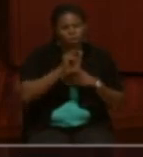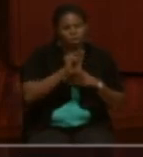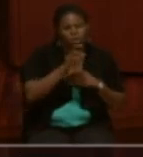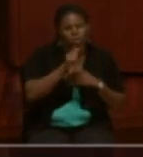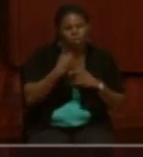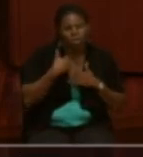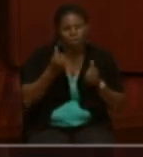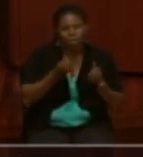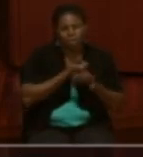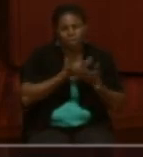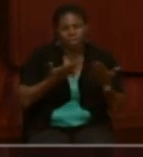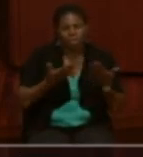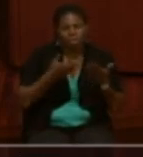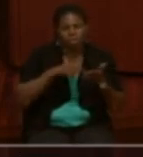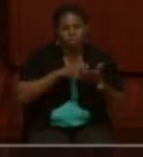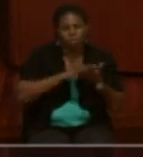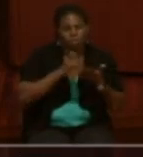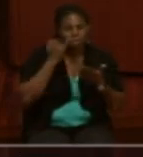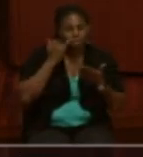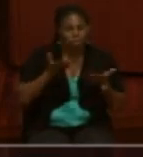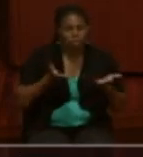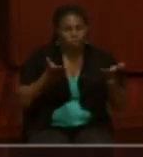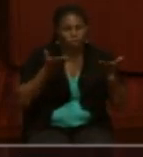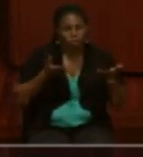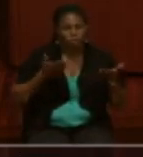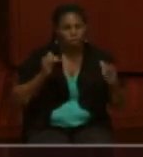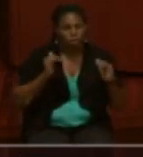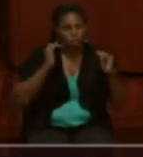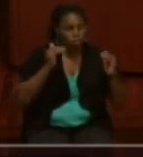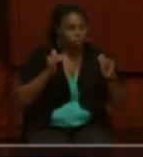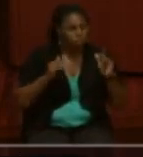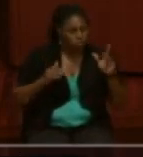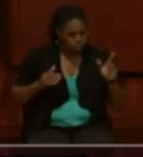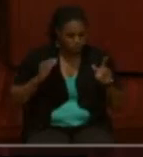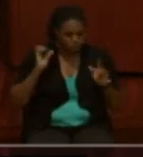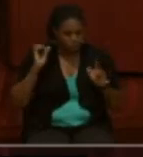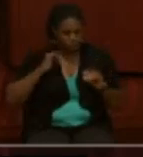if someone was offered a promotion to a USCT unit? Okay. Got Got it.